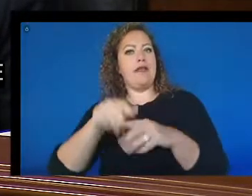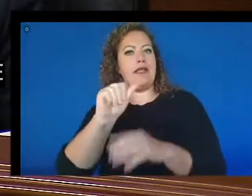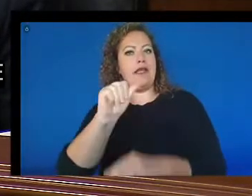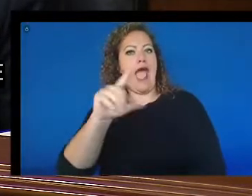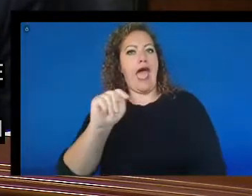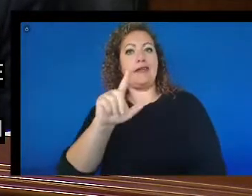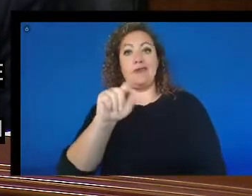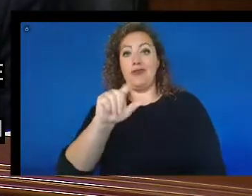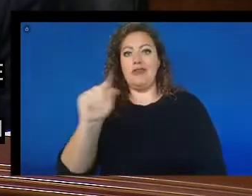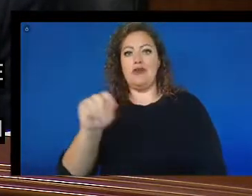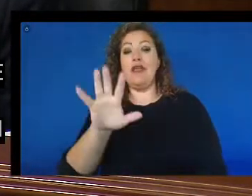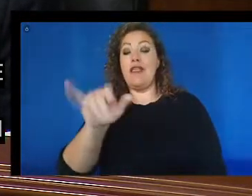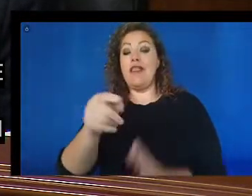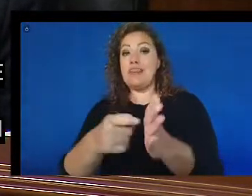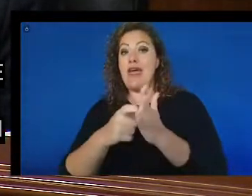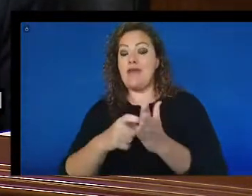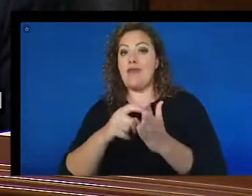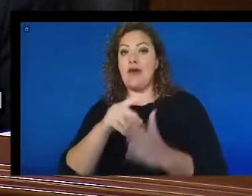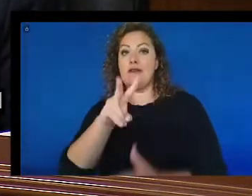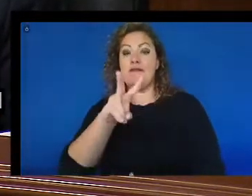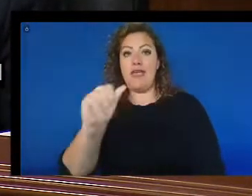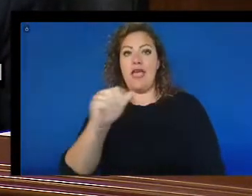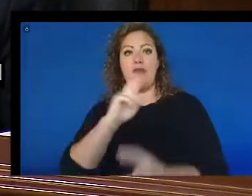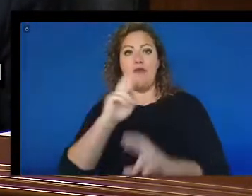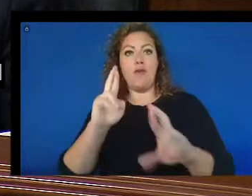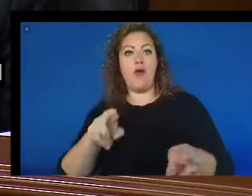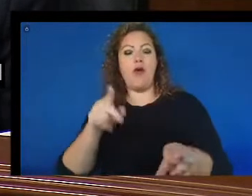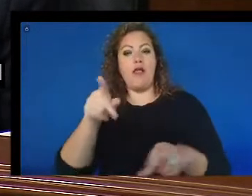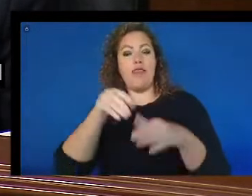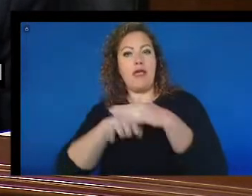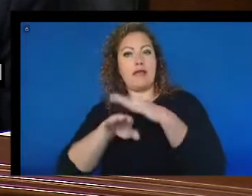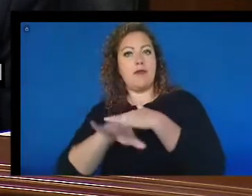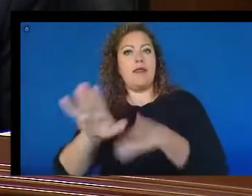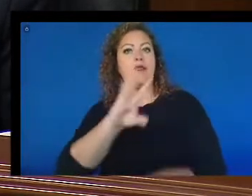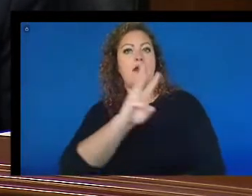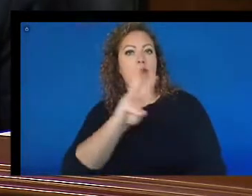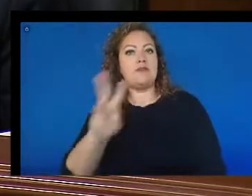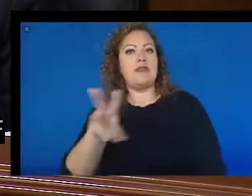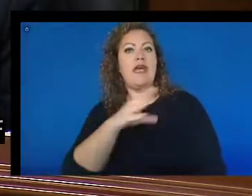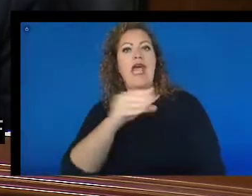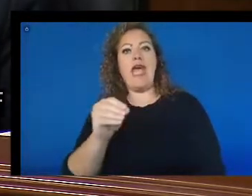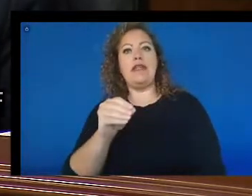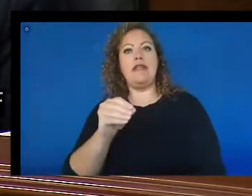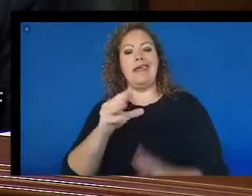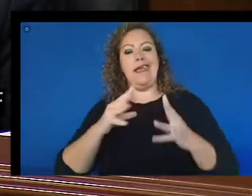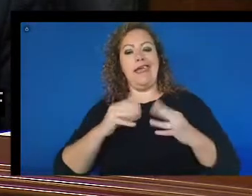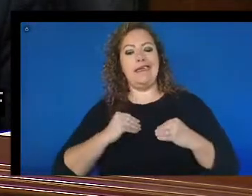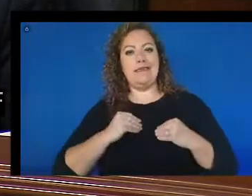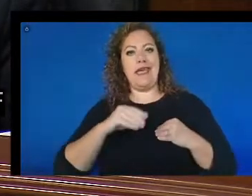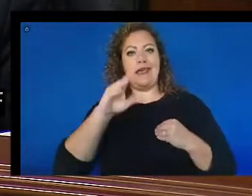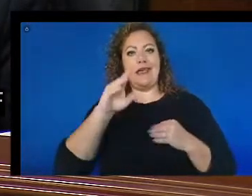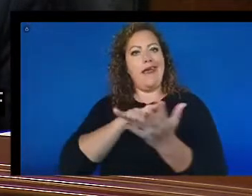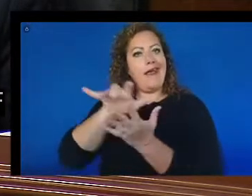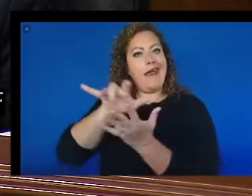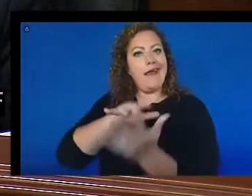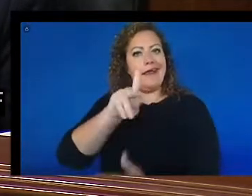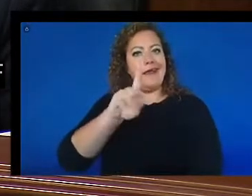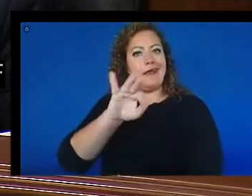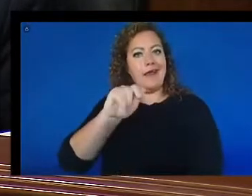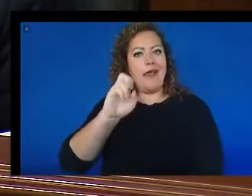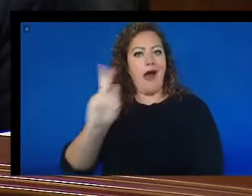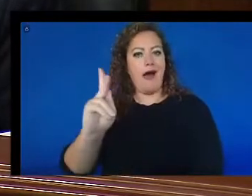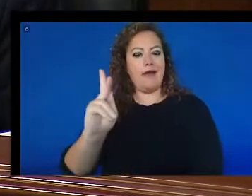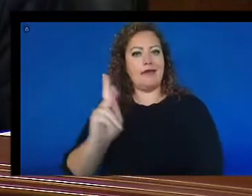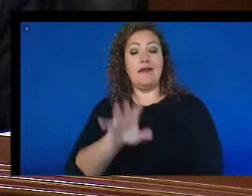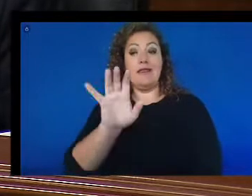VA to report on the accessibility of its websites and intake kiosks. The resulting report had stark findings.